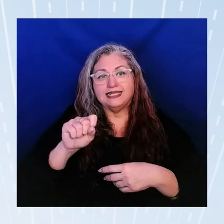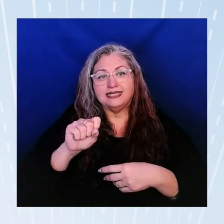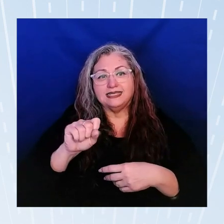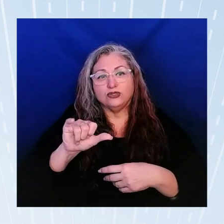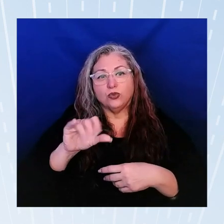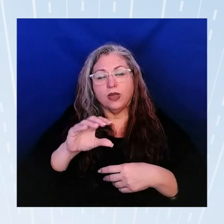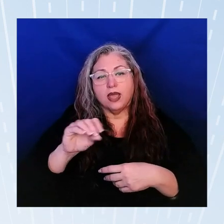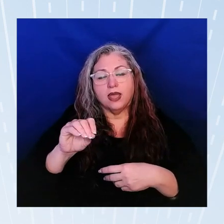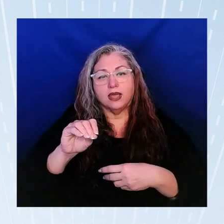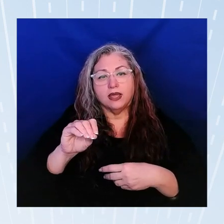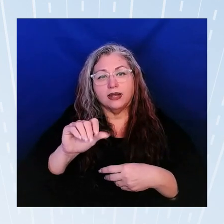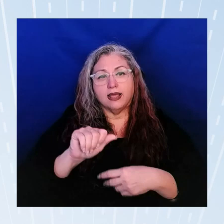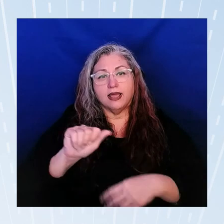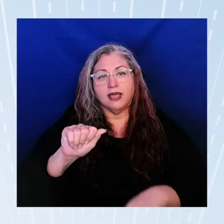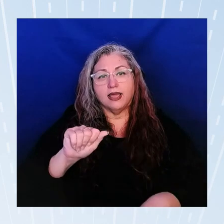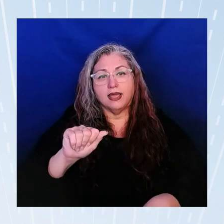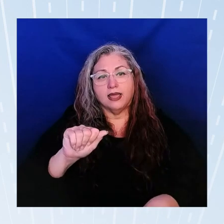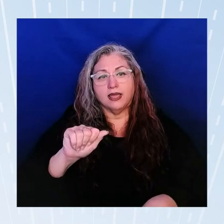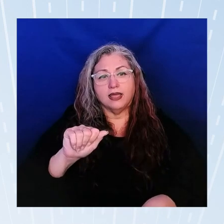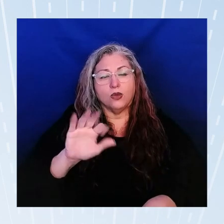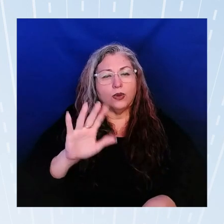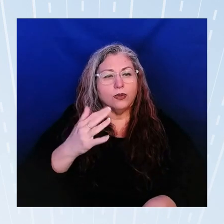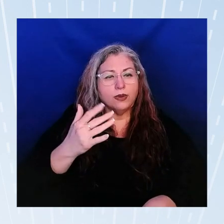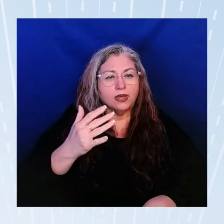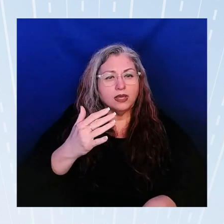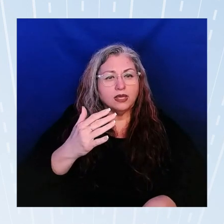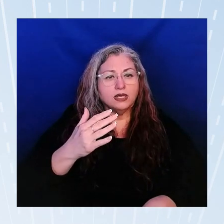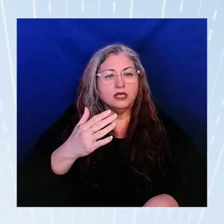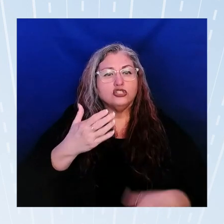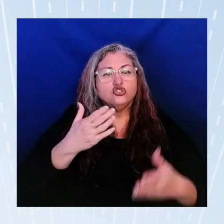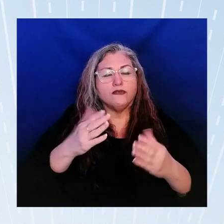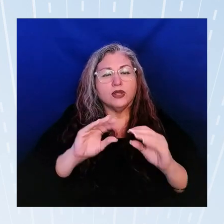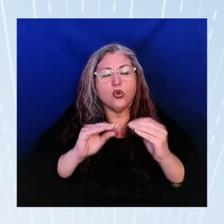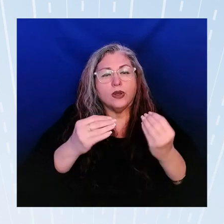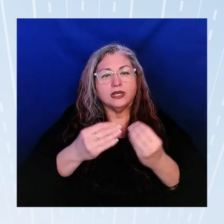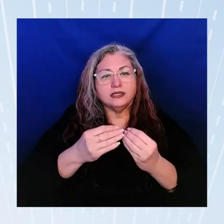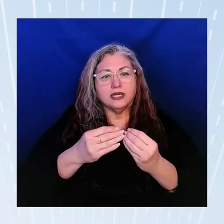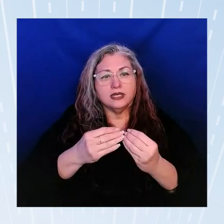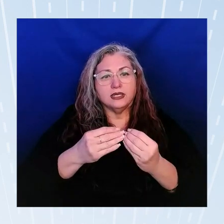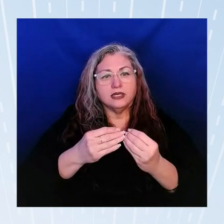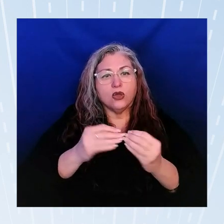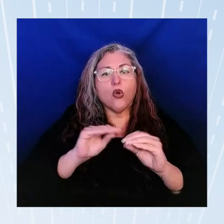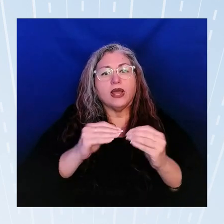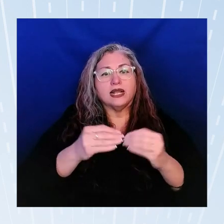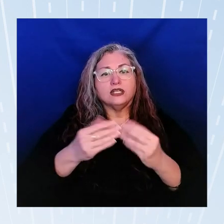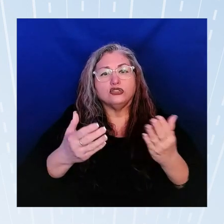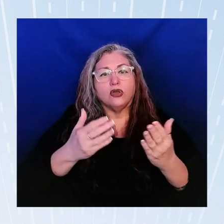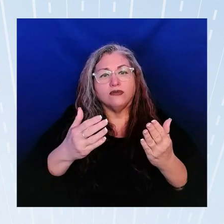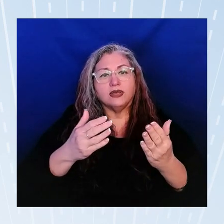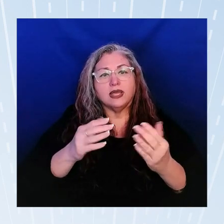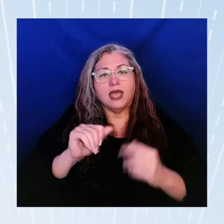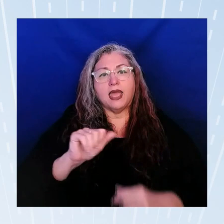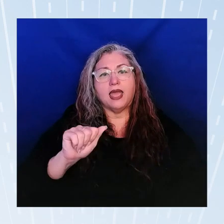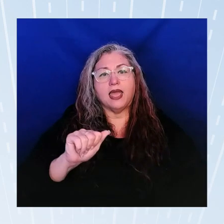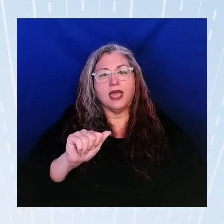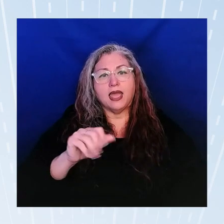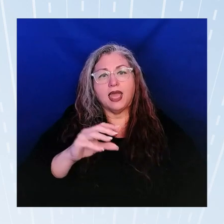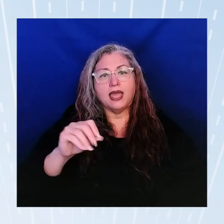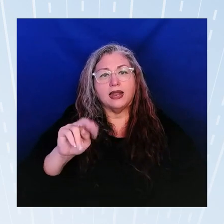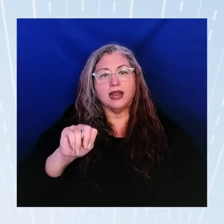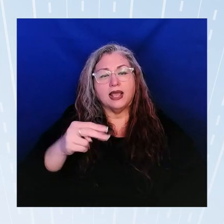AA women sorry serving organization organization serving AA and